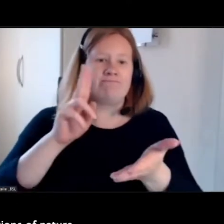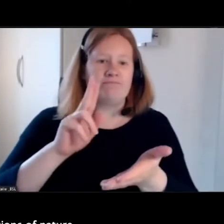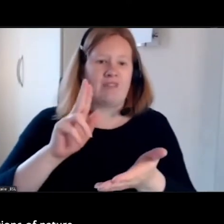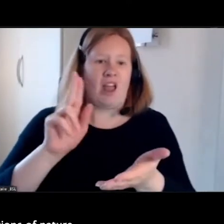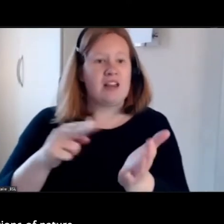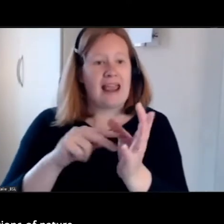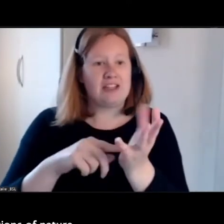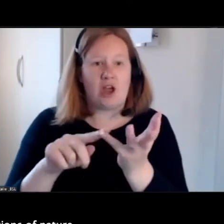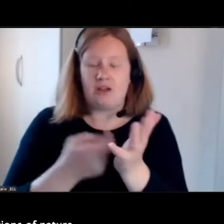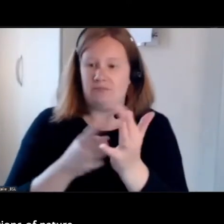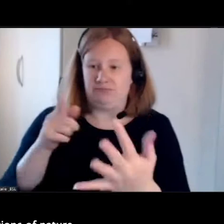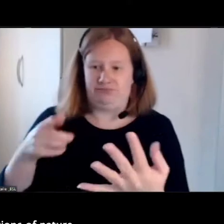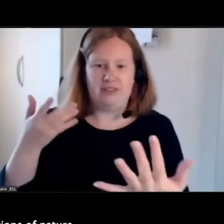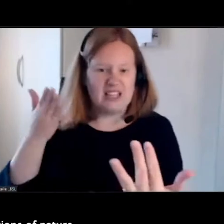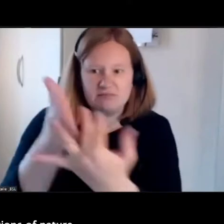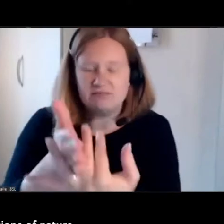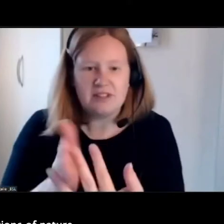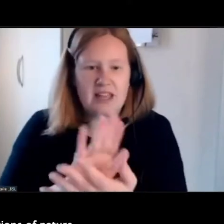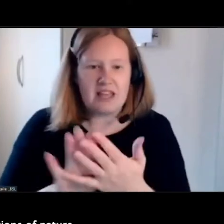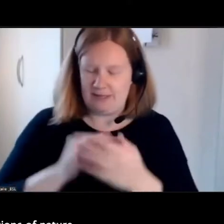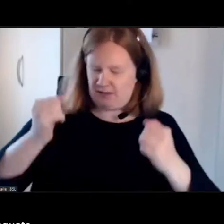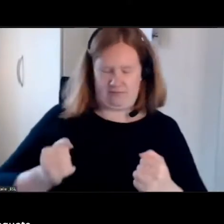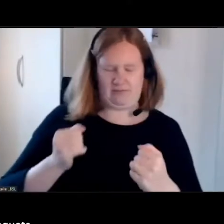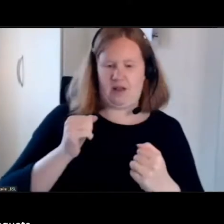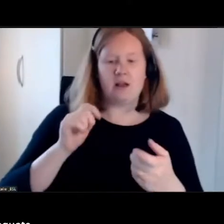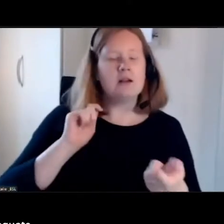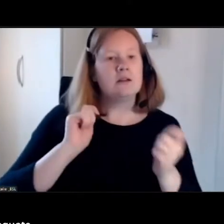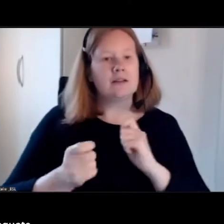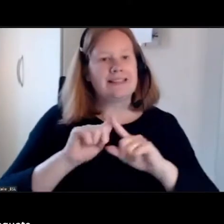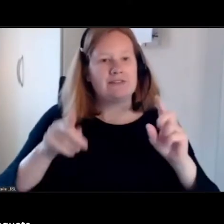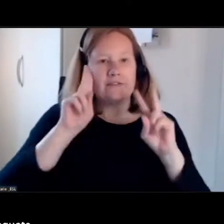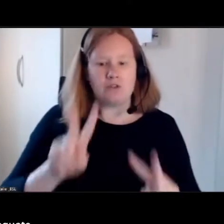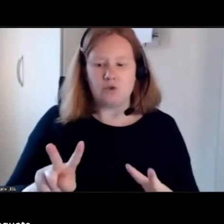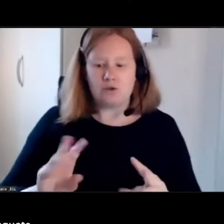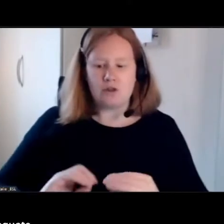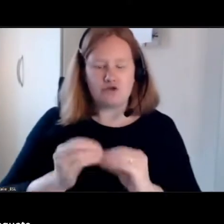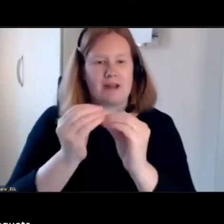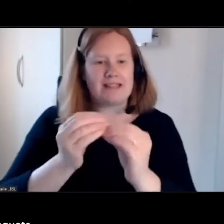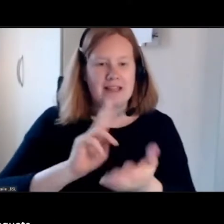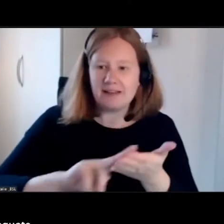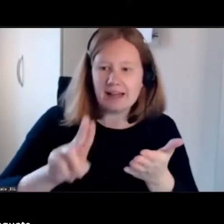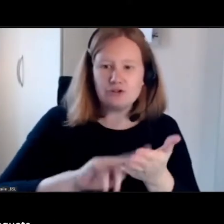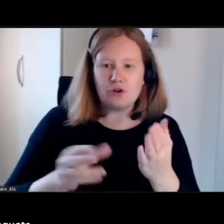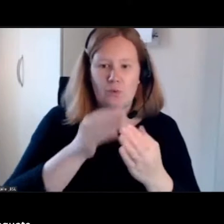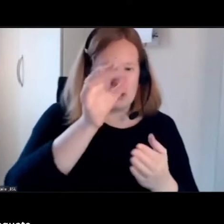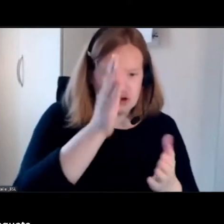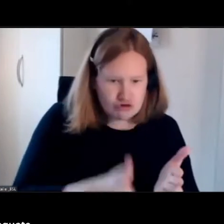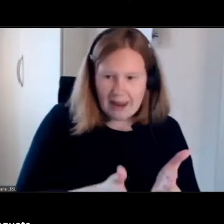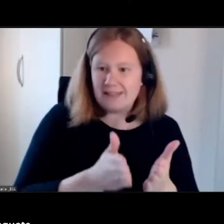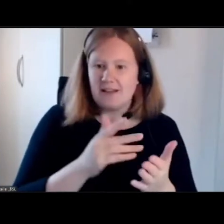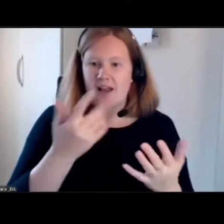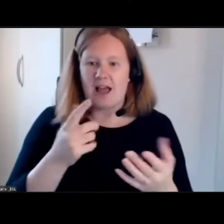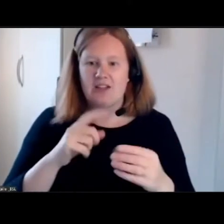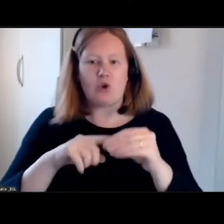nature, standing as a powerful corrective to views that equate natural with straight while queer